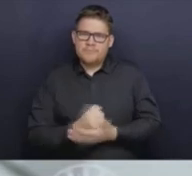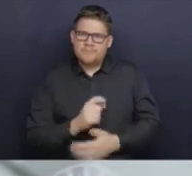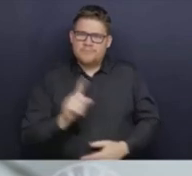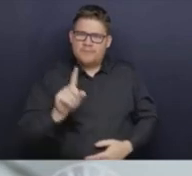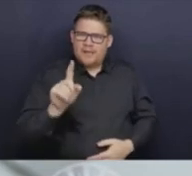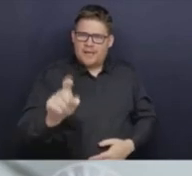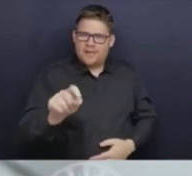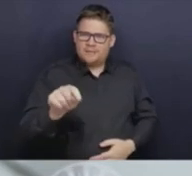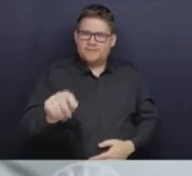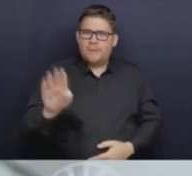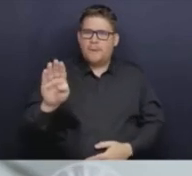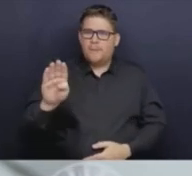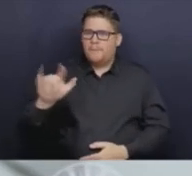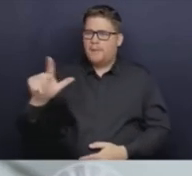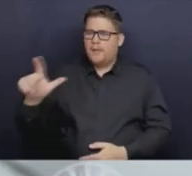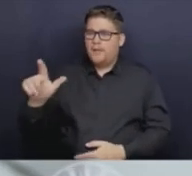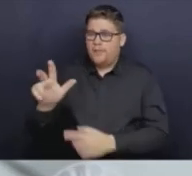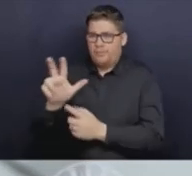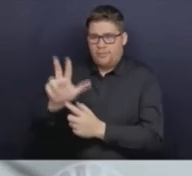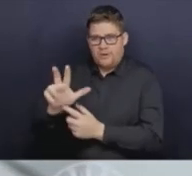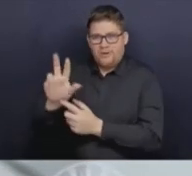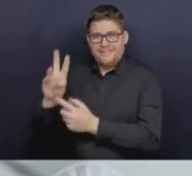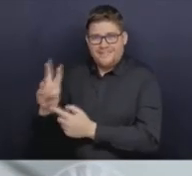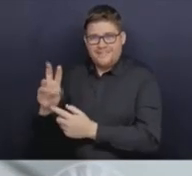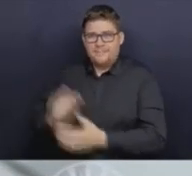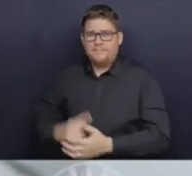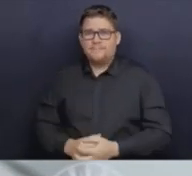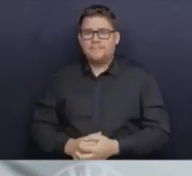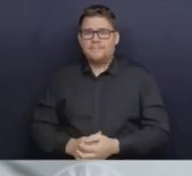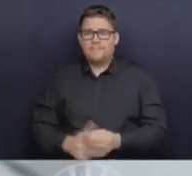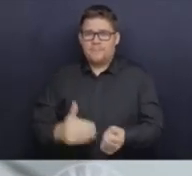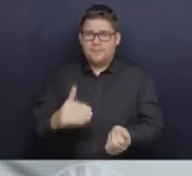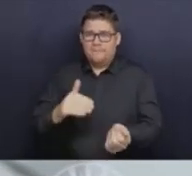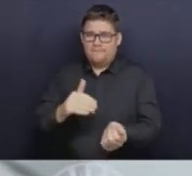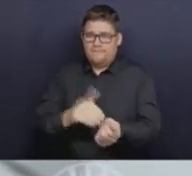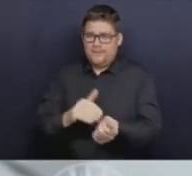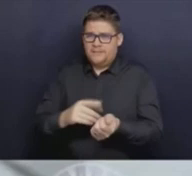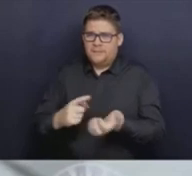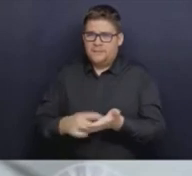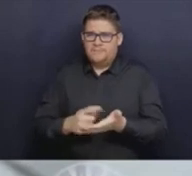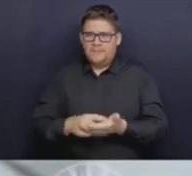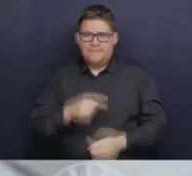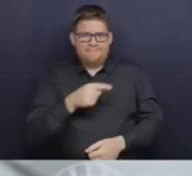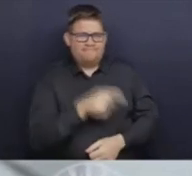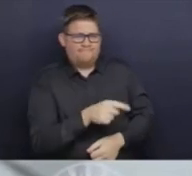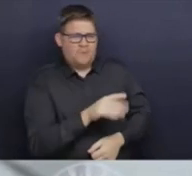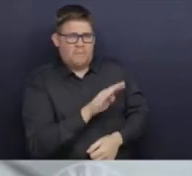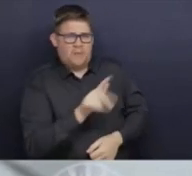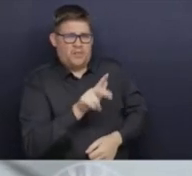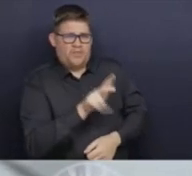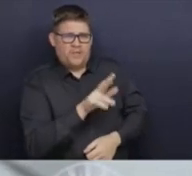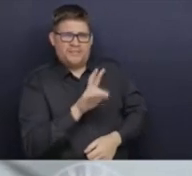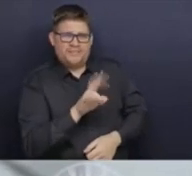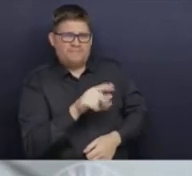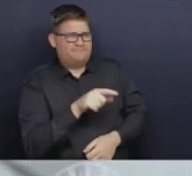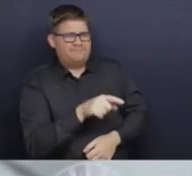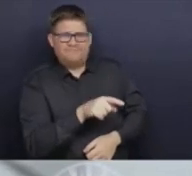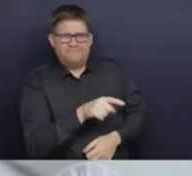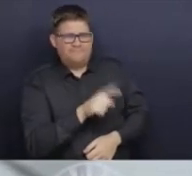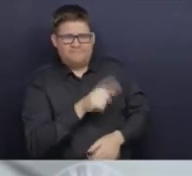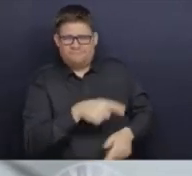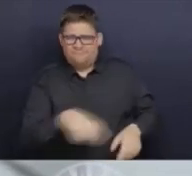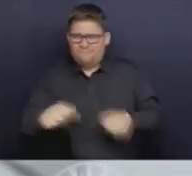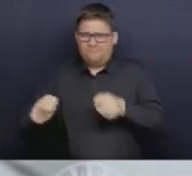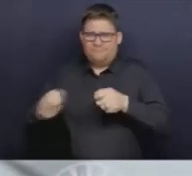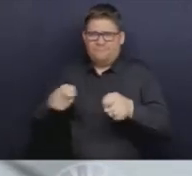because some physicians have expressed concerns about what they say is government overreach. So they've expressed concerns